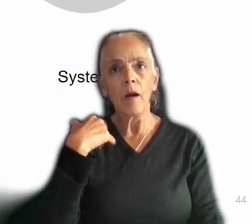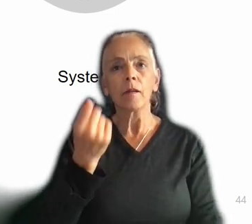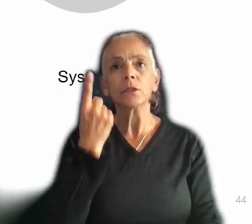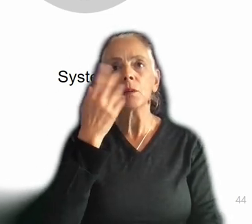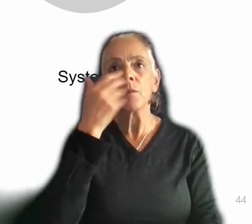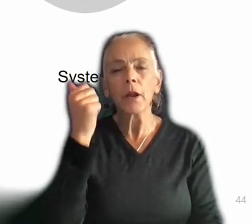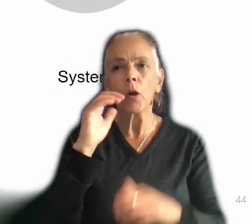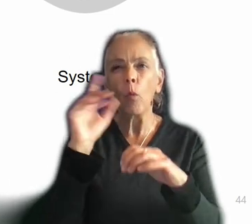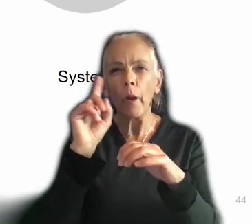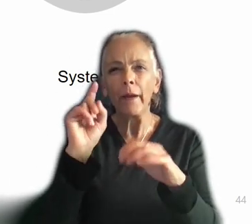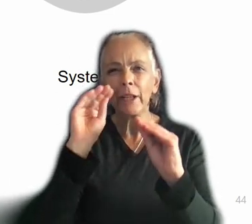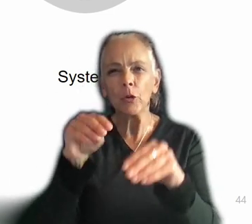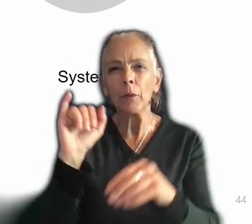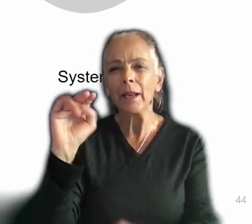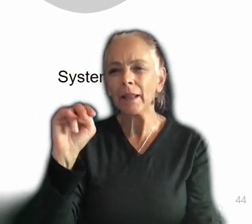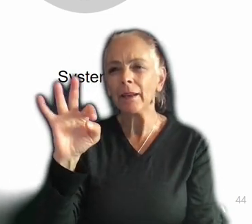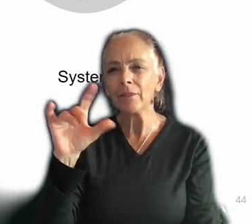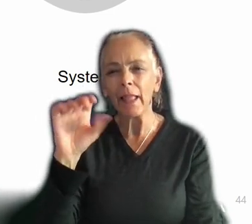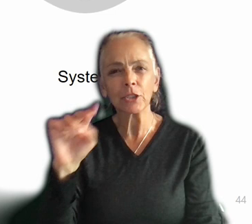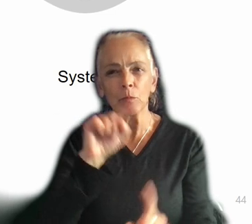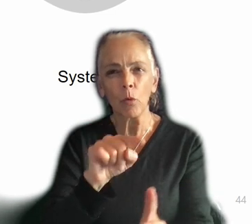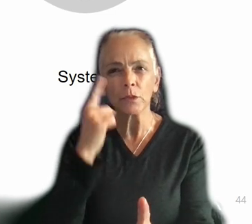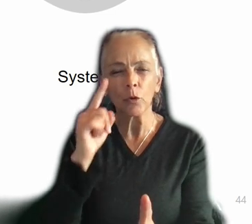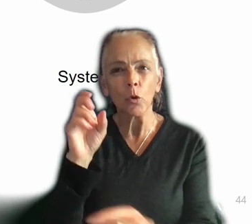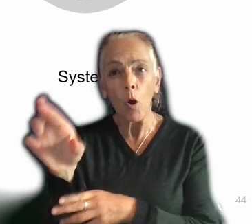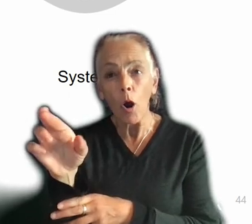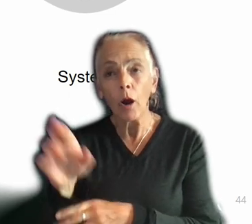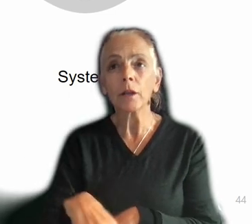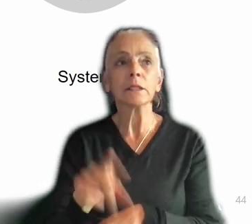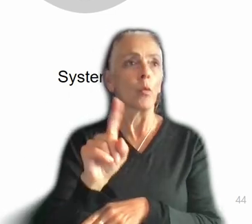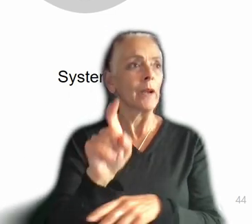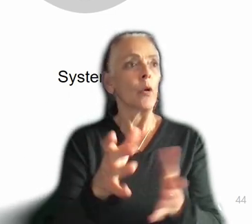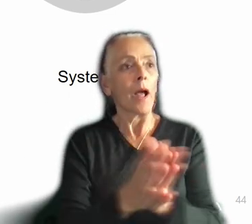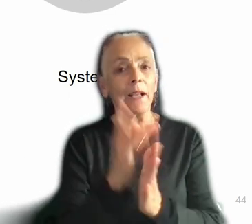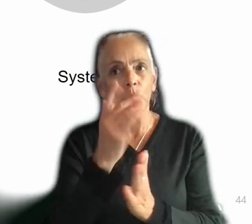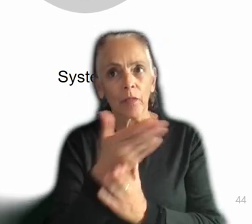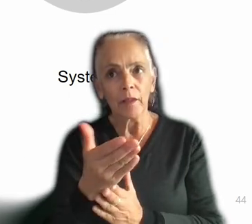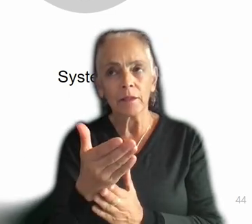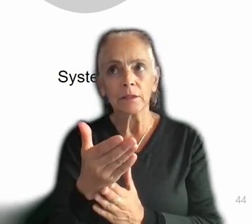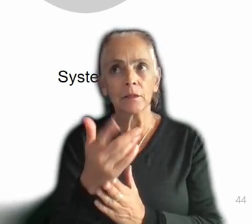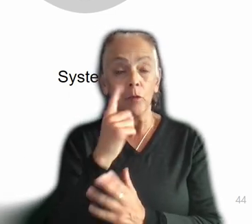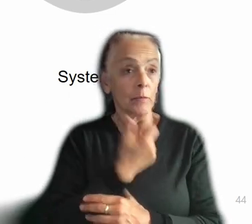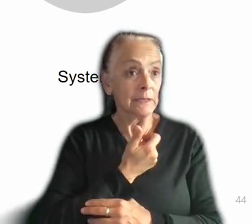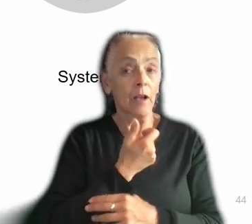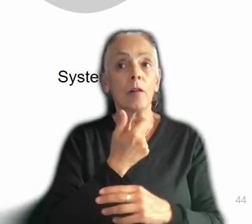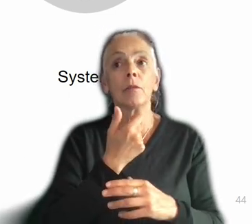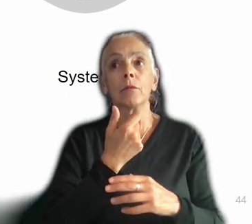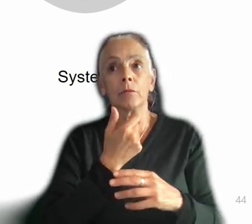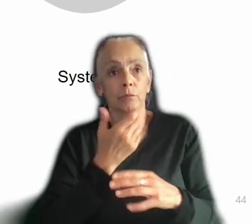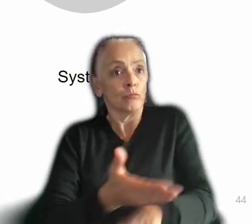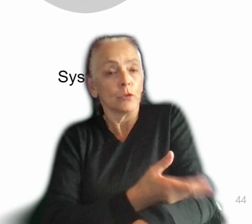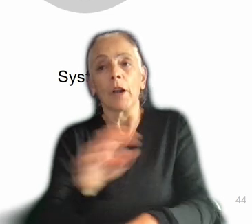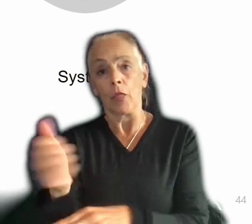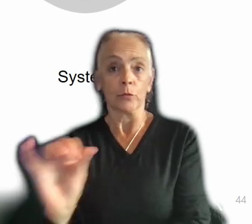points for URs and where I need to ask for things to make not just myself but others better. I think